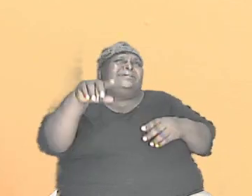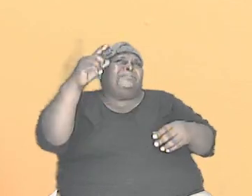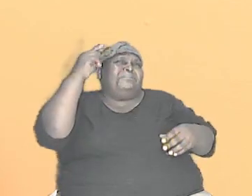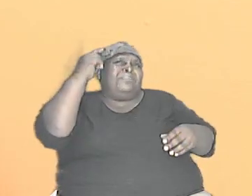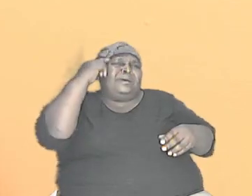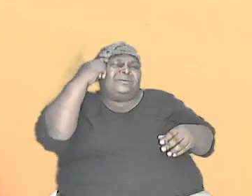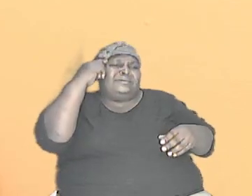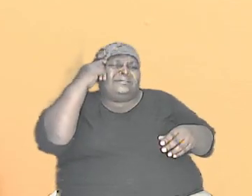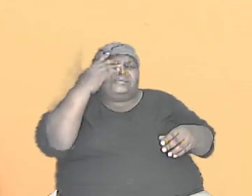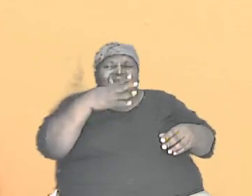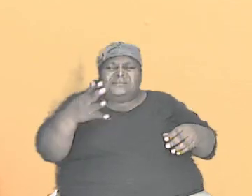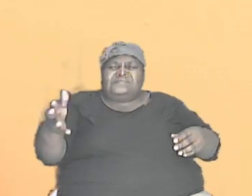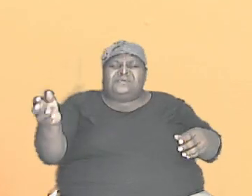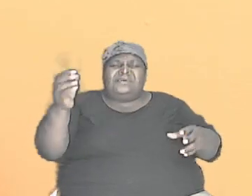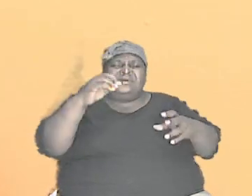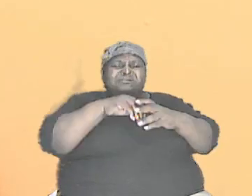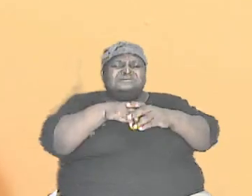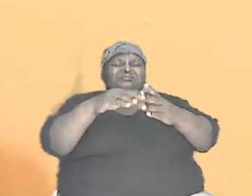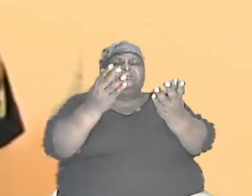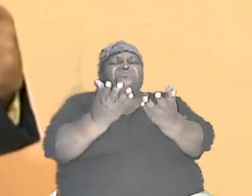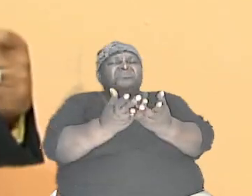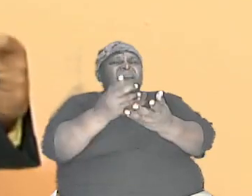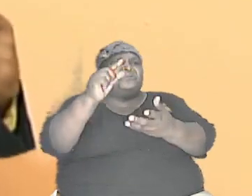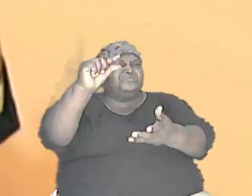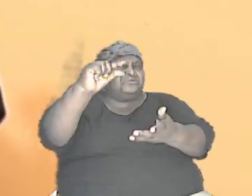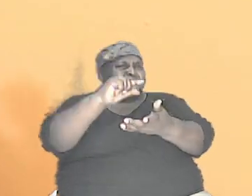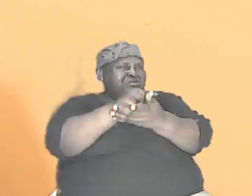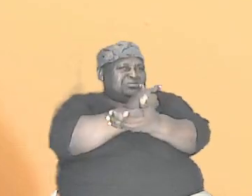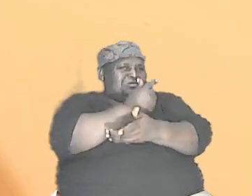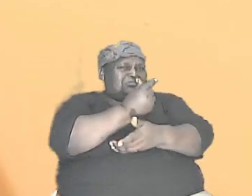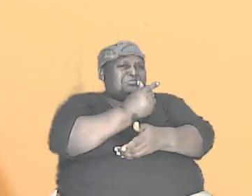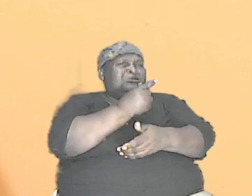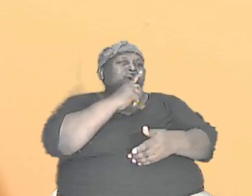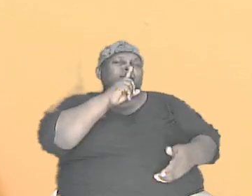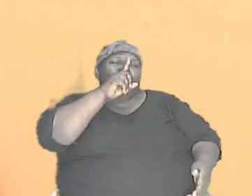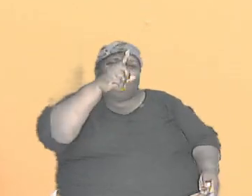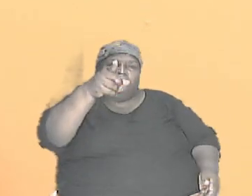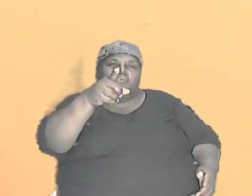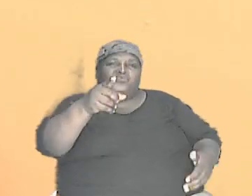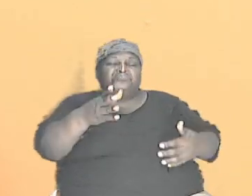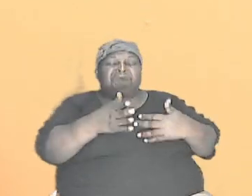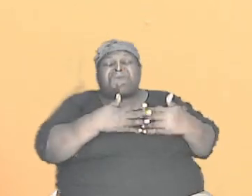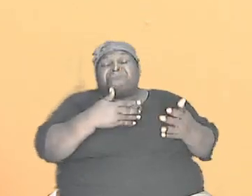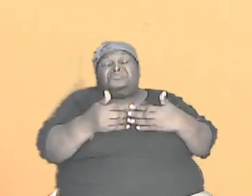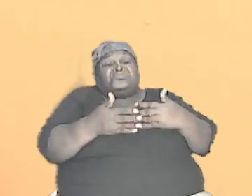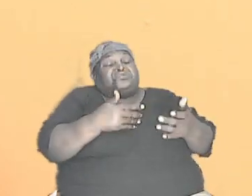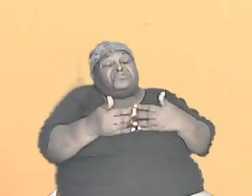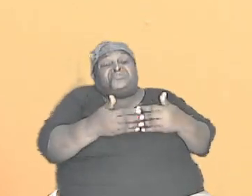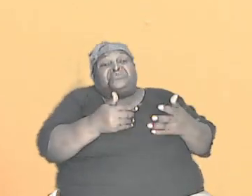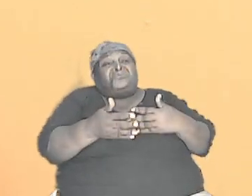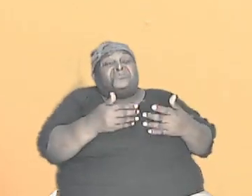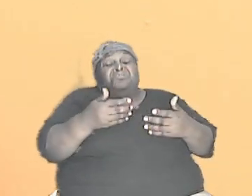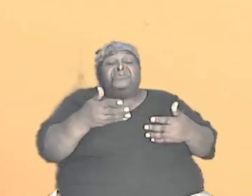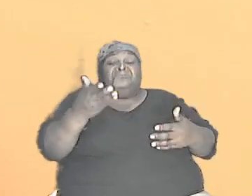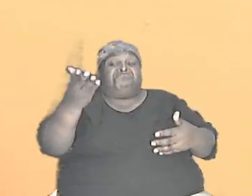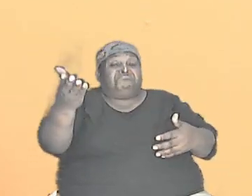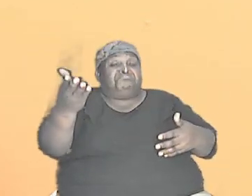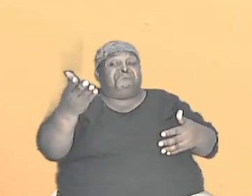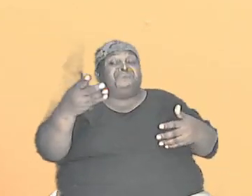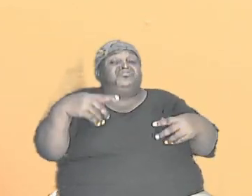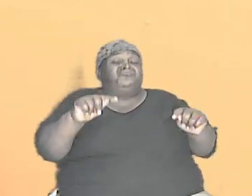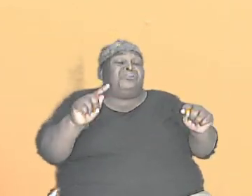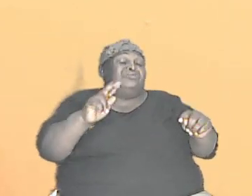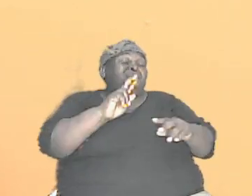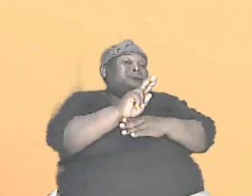they are true and even though there are those that would try to use